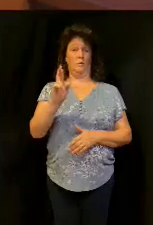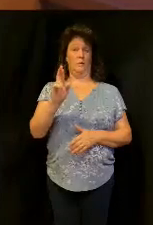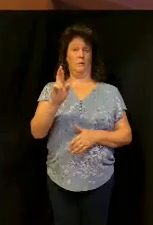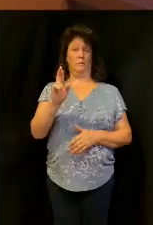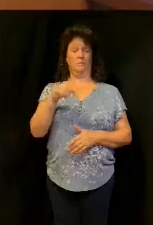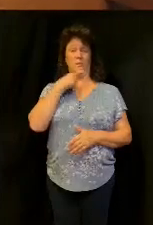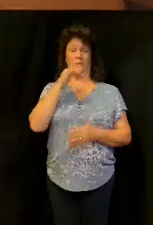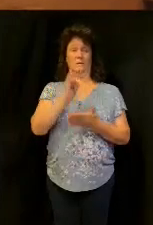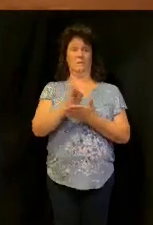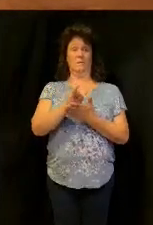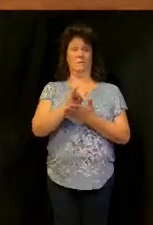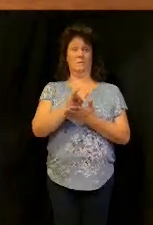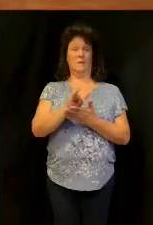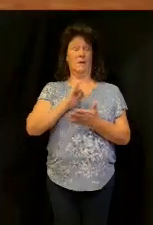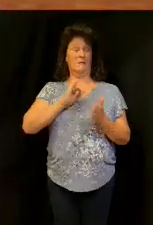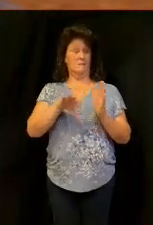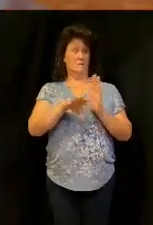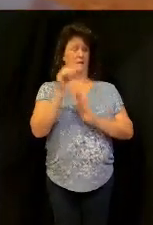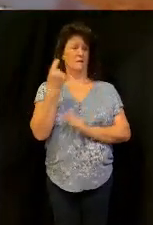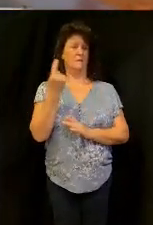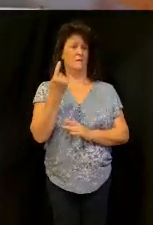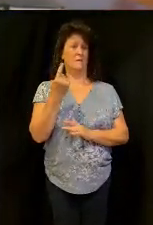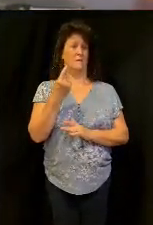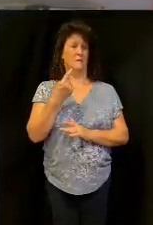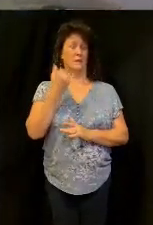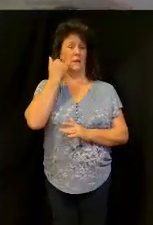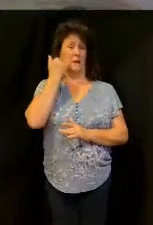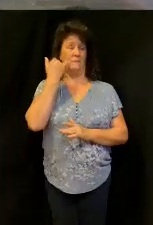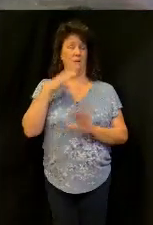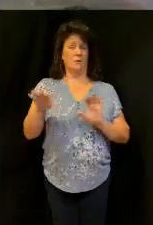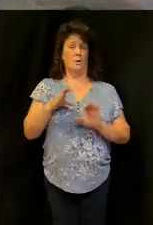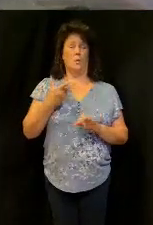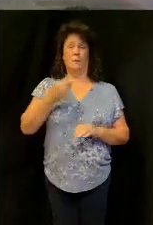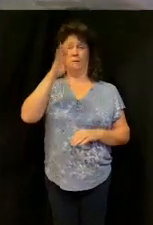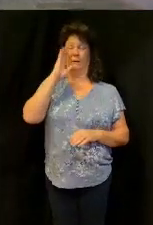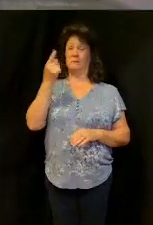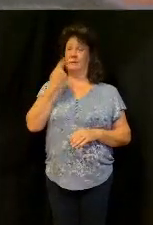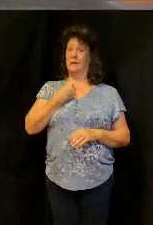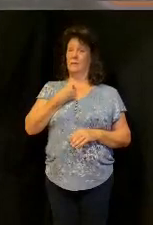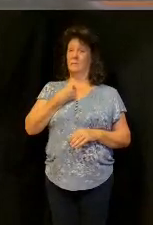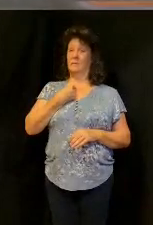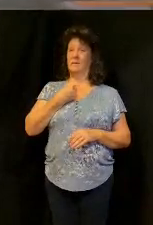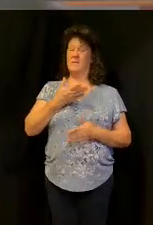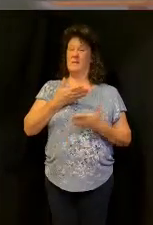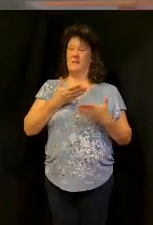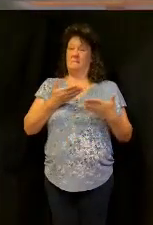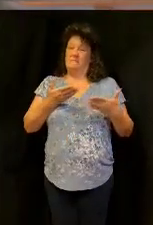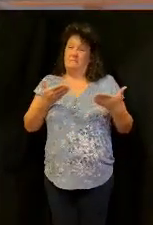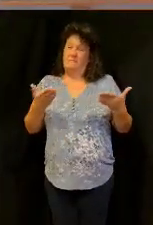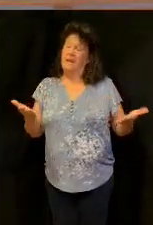because I just found out something if I do what God tells me to do the stuff that I actually